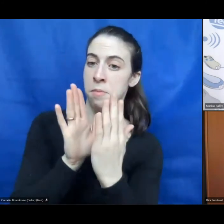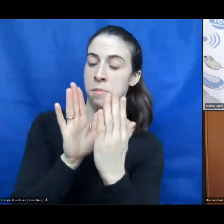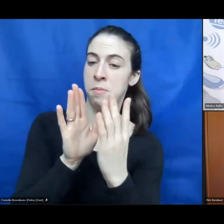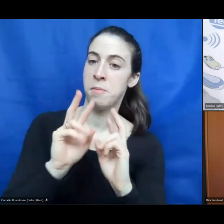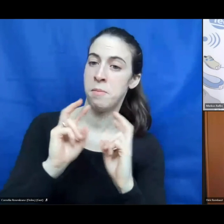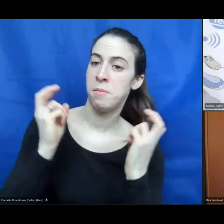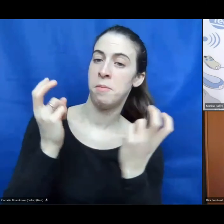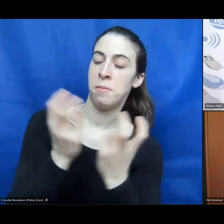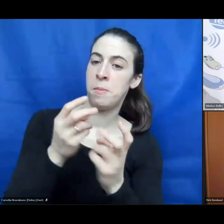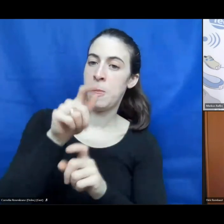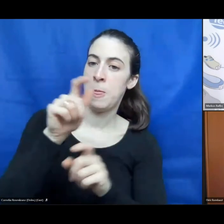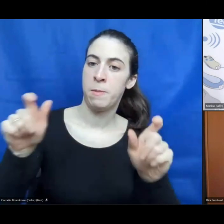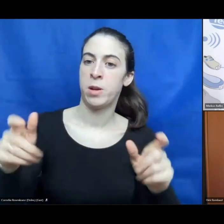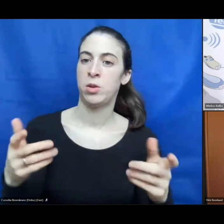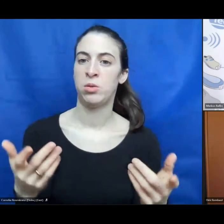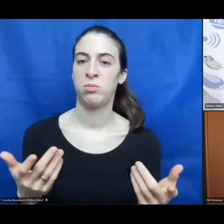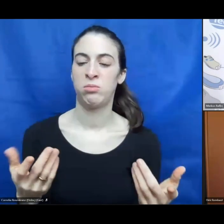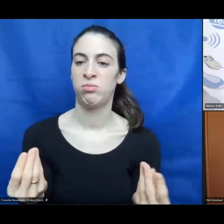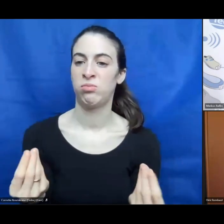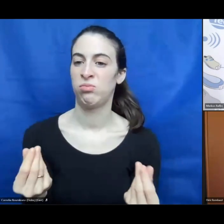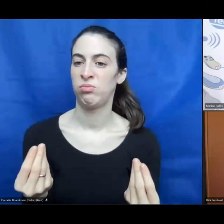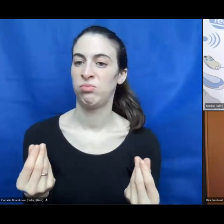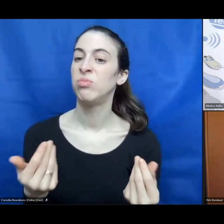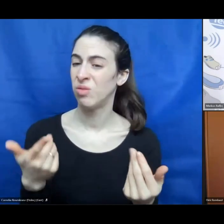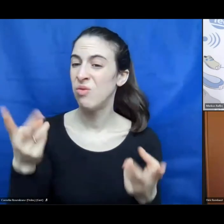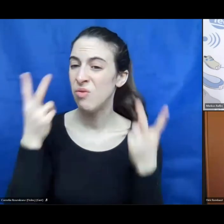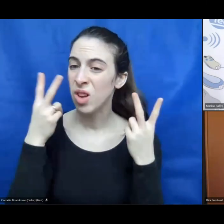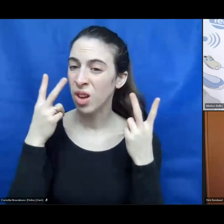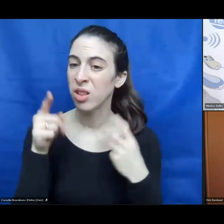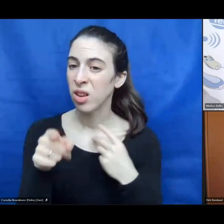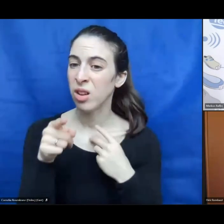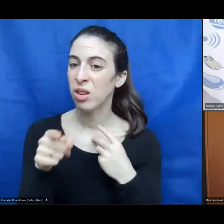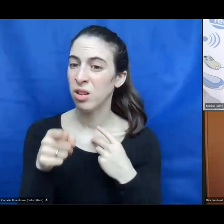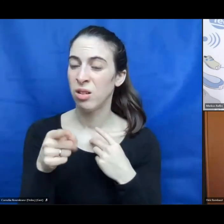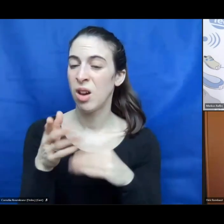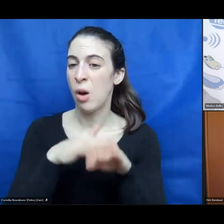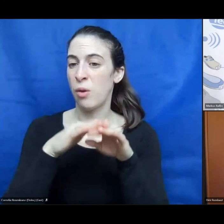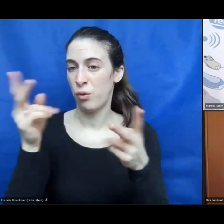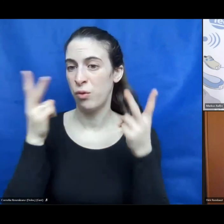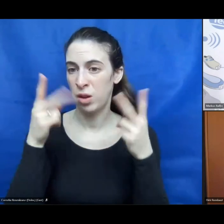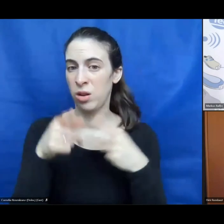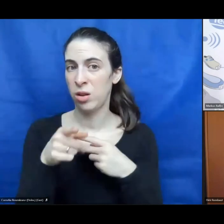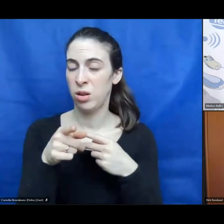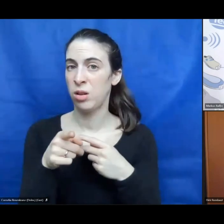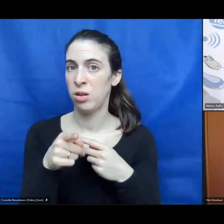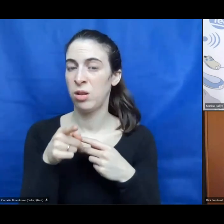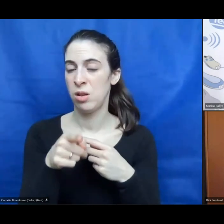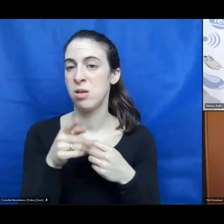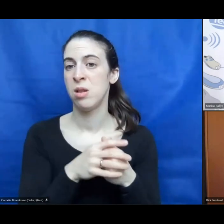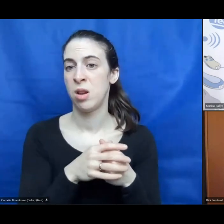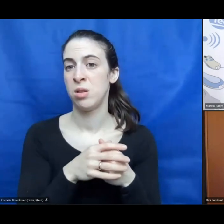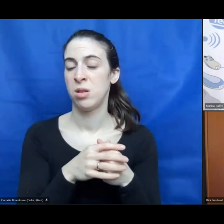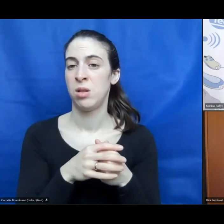people is the most valuable – yeah, was the most valuable in this